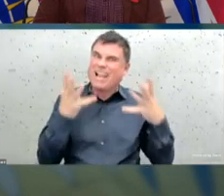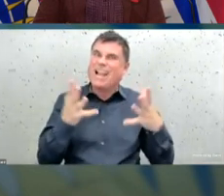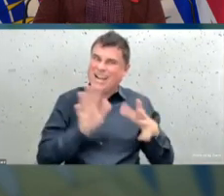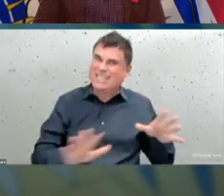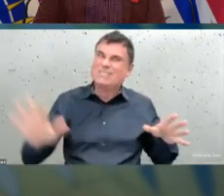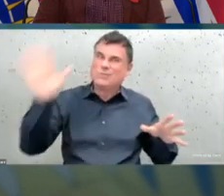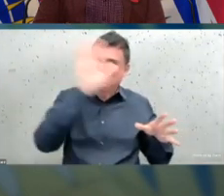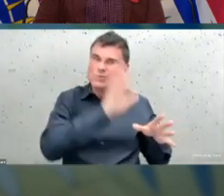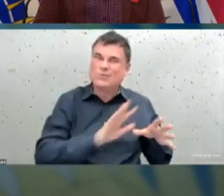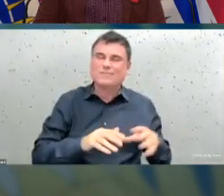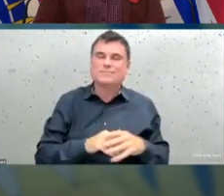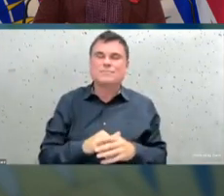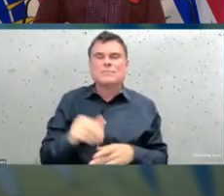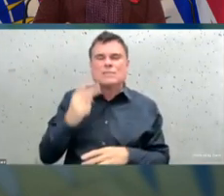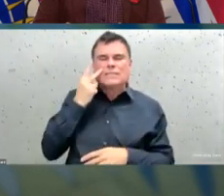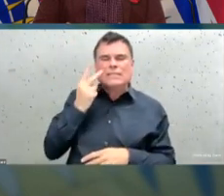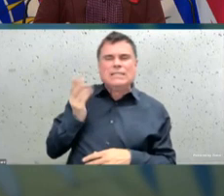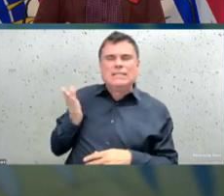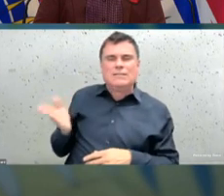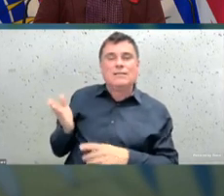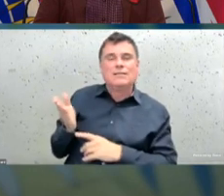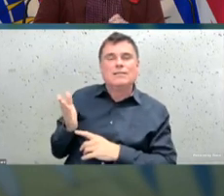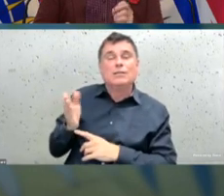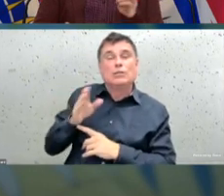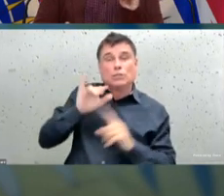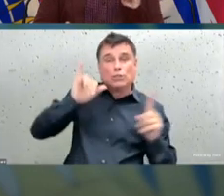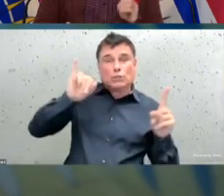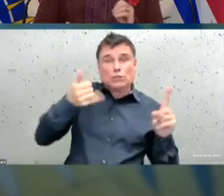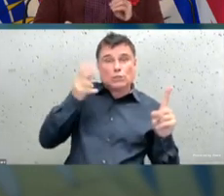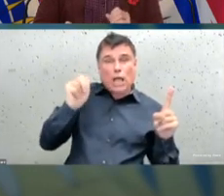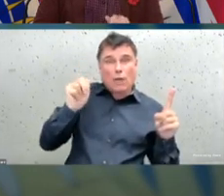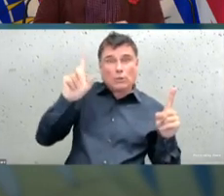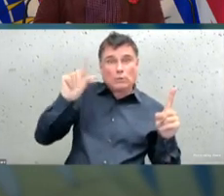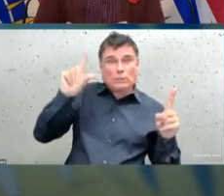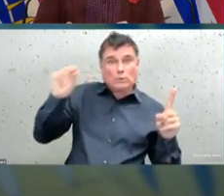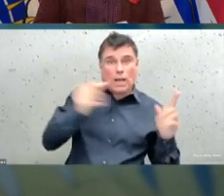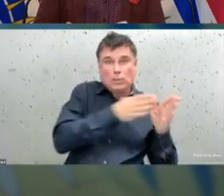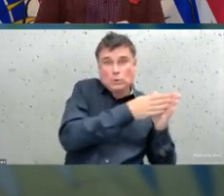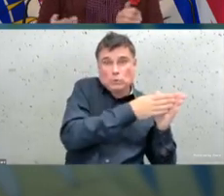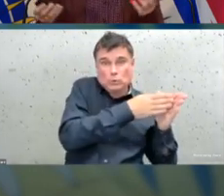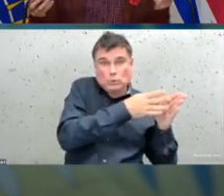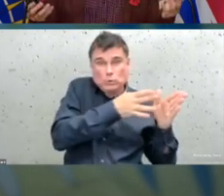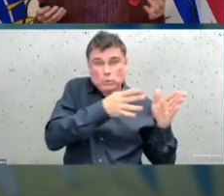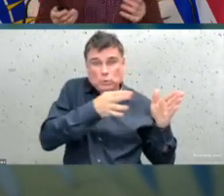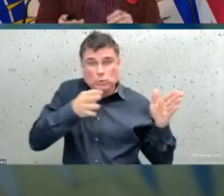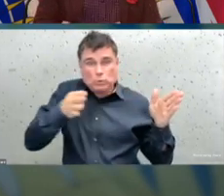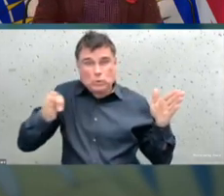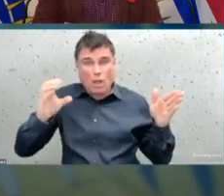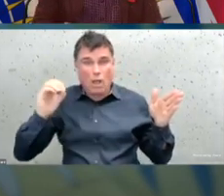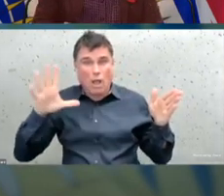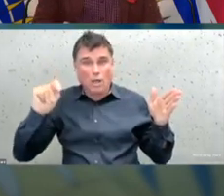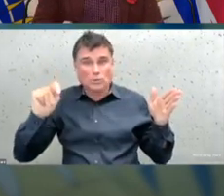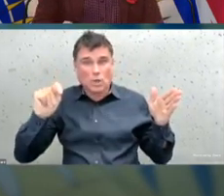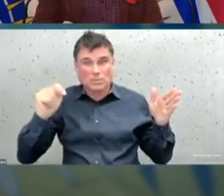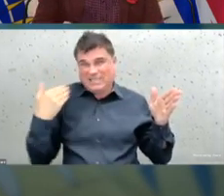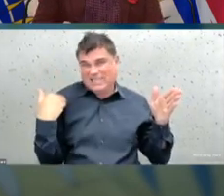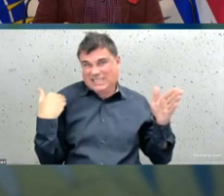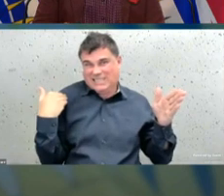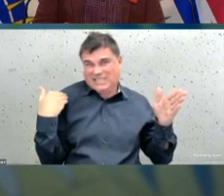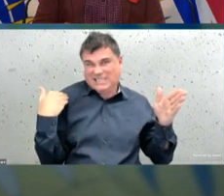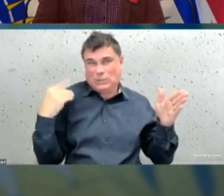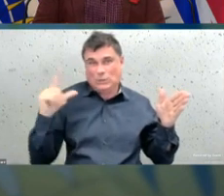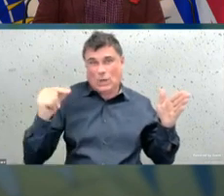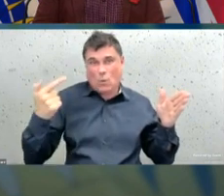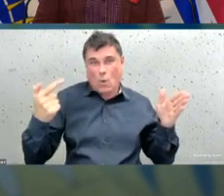And some areas have been more impacted than others. But there is no community in this province that has not been affected by this pandemic.